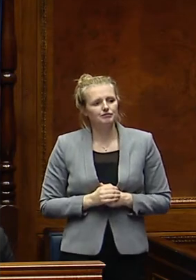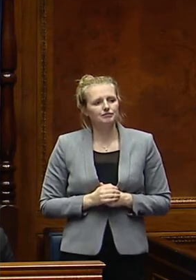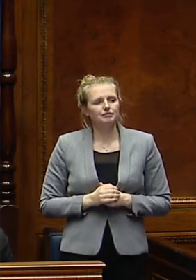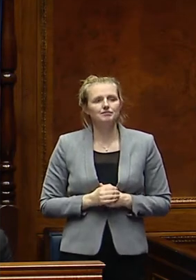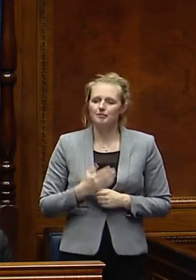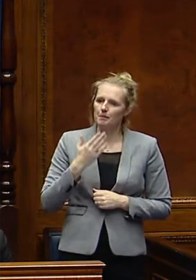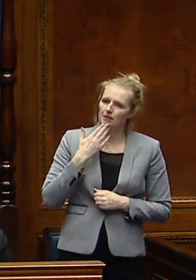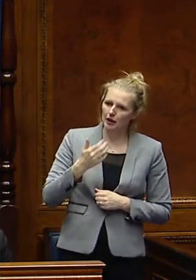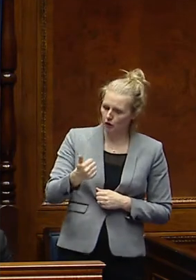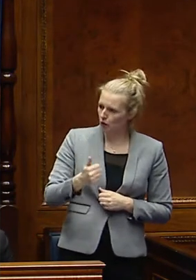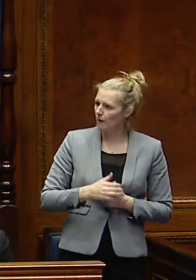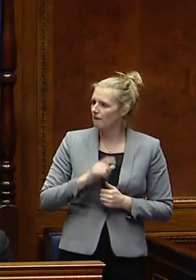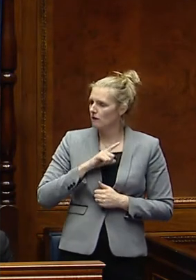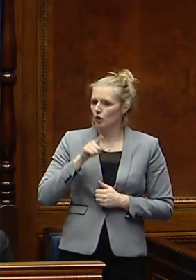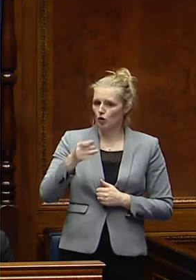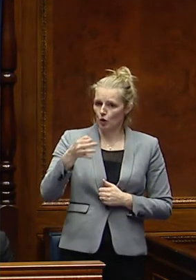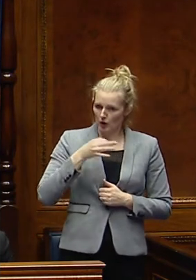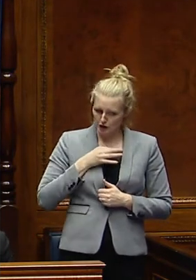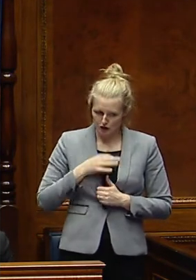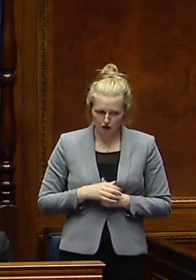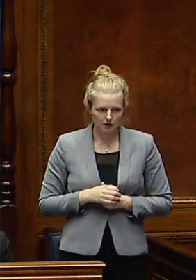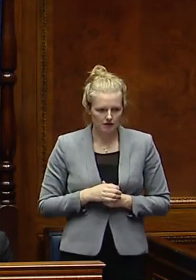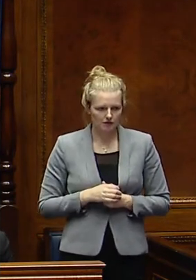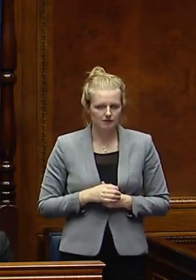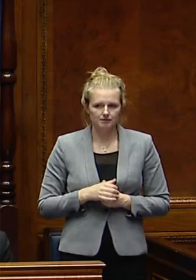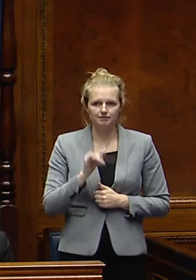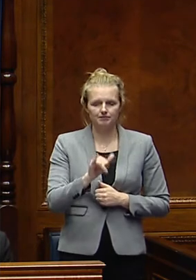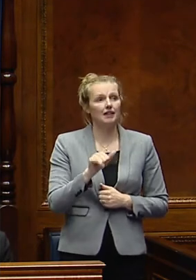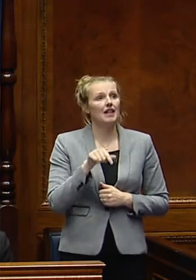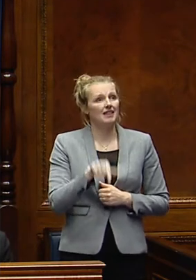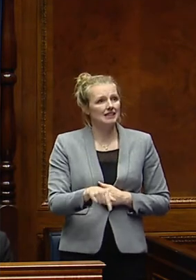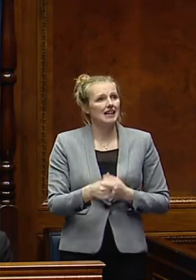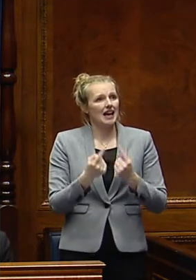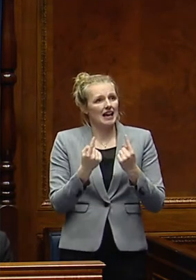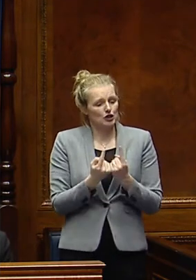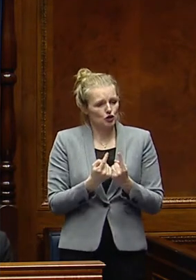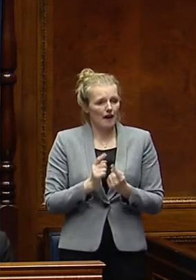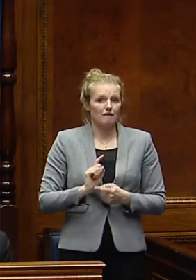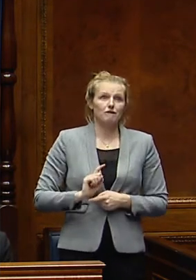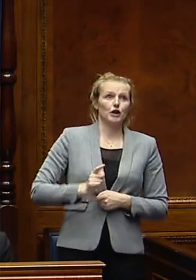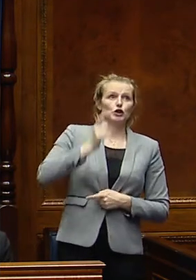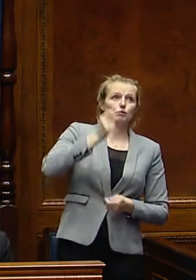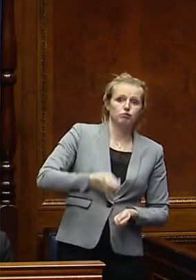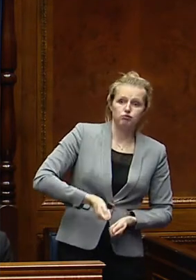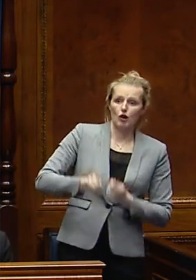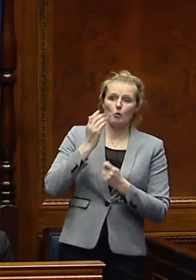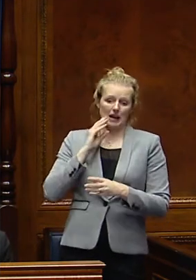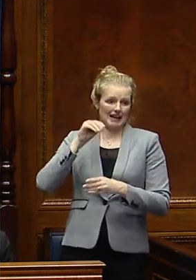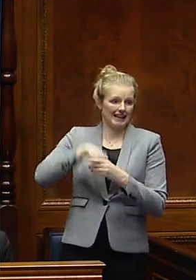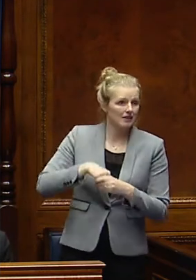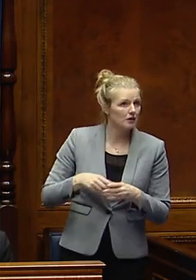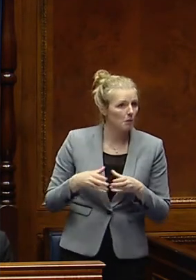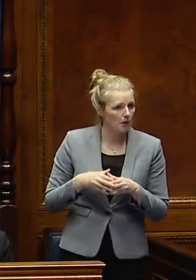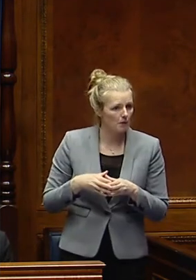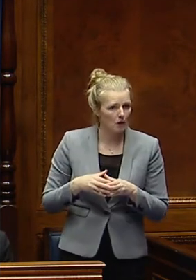Thank you for your question. And I suppose this is an issue that I first raised when I went into the department. Obviously, we